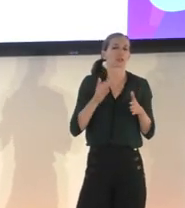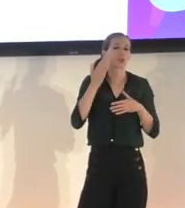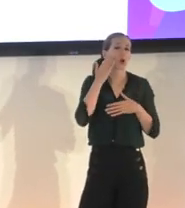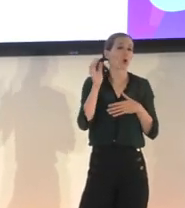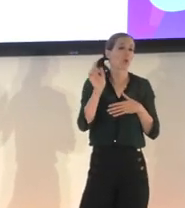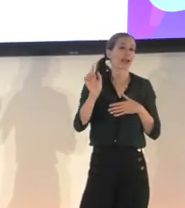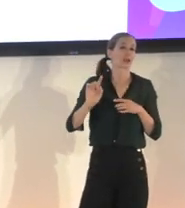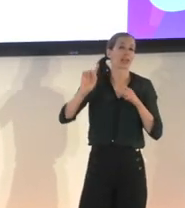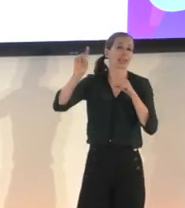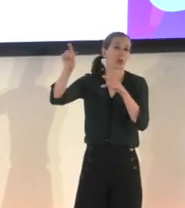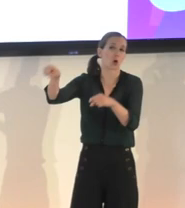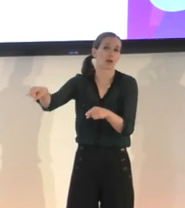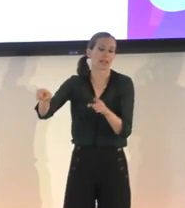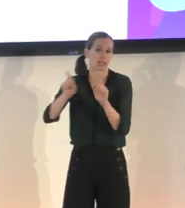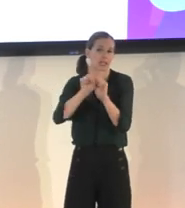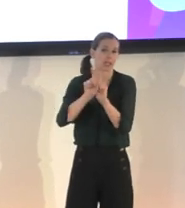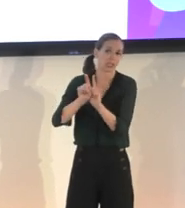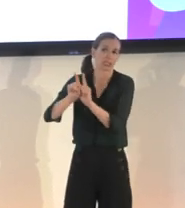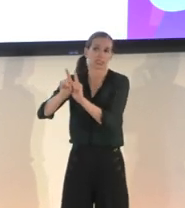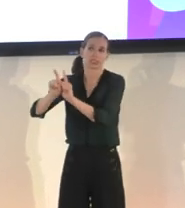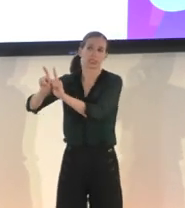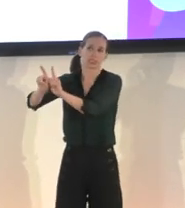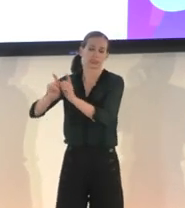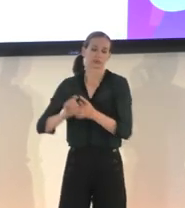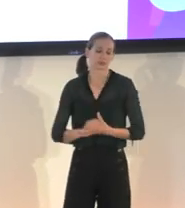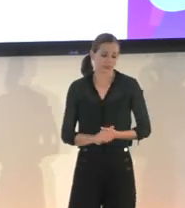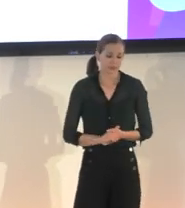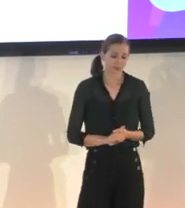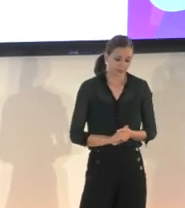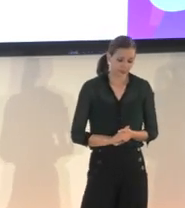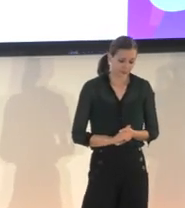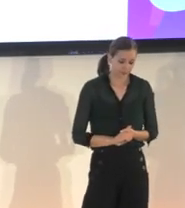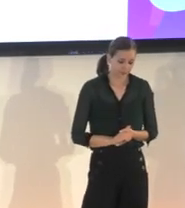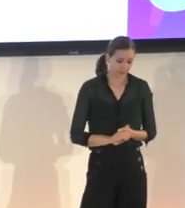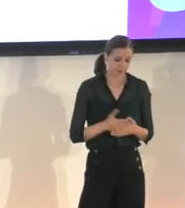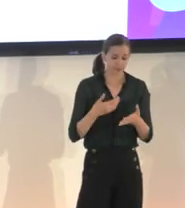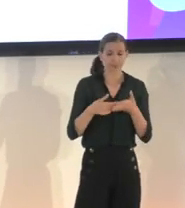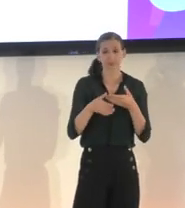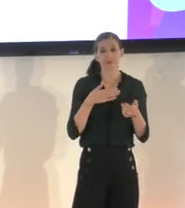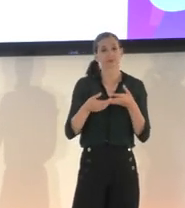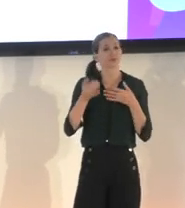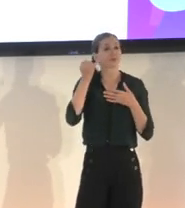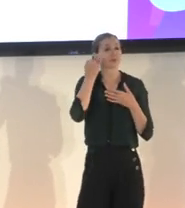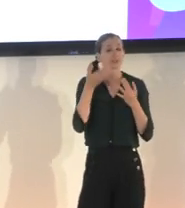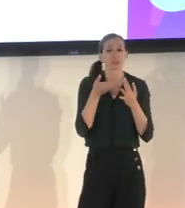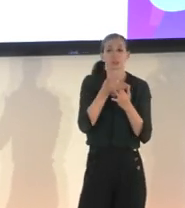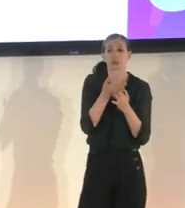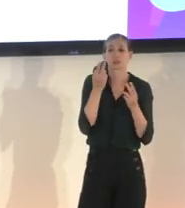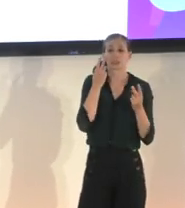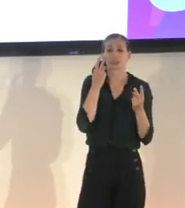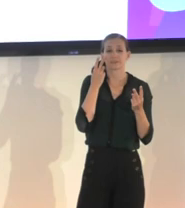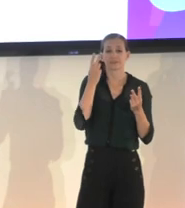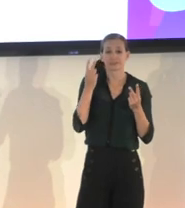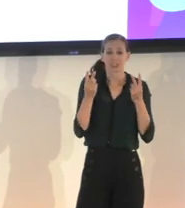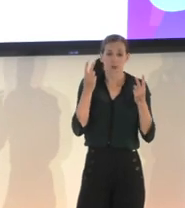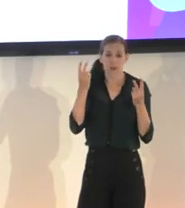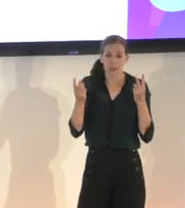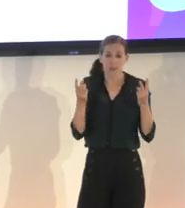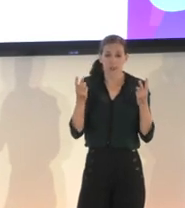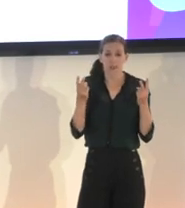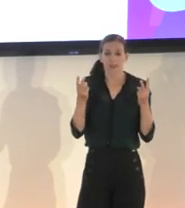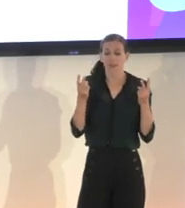be oriented or directed that way, whether it's through visual high